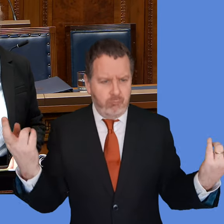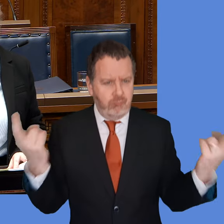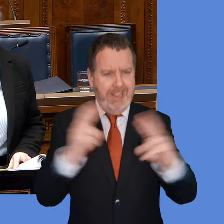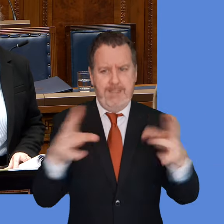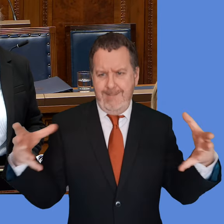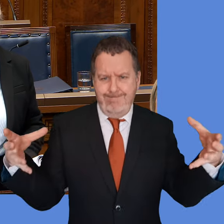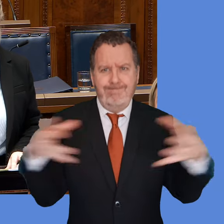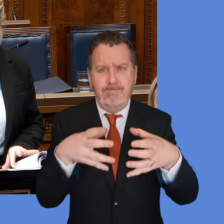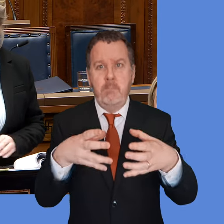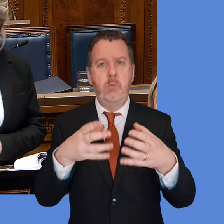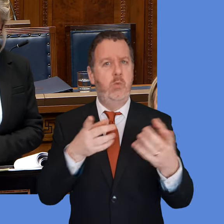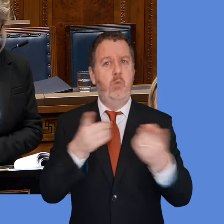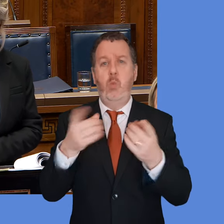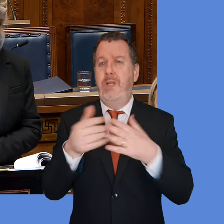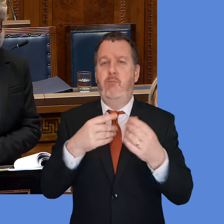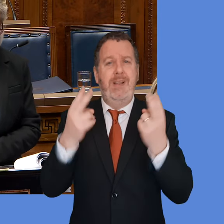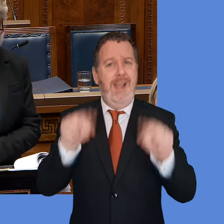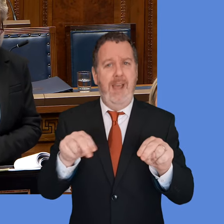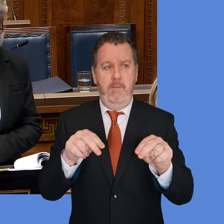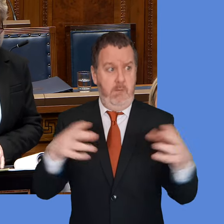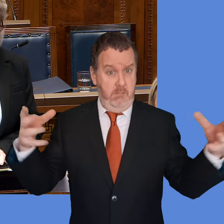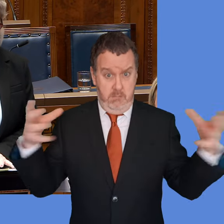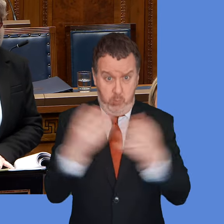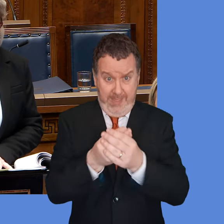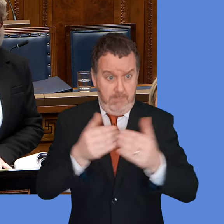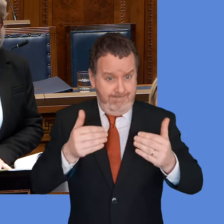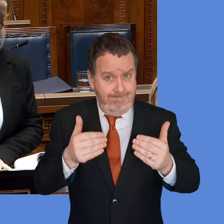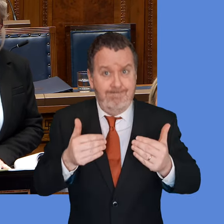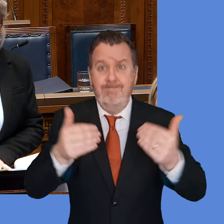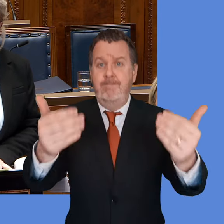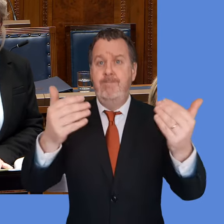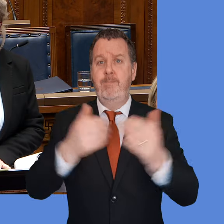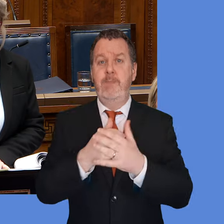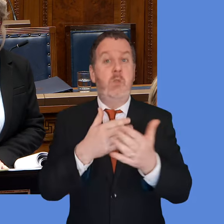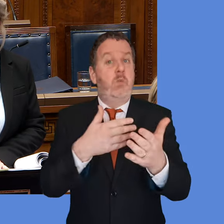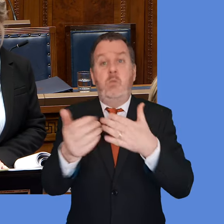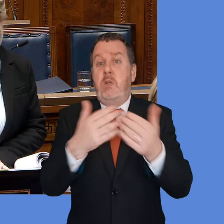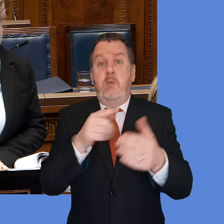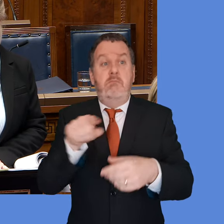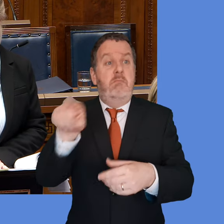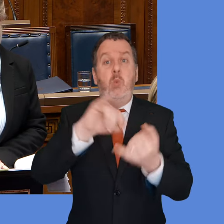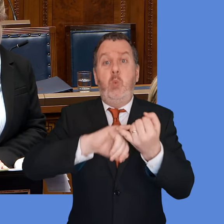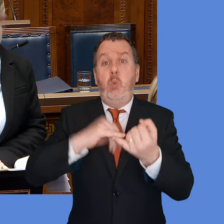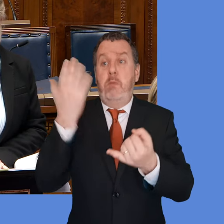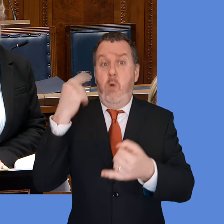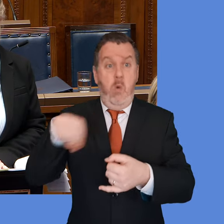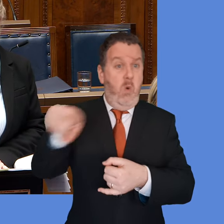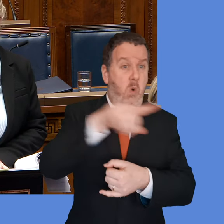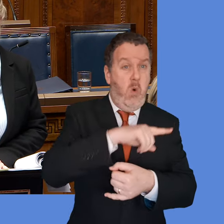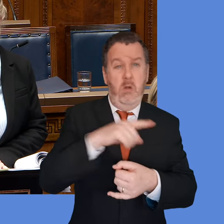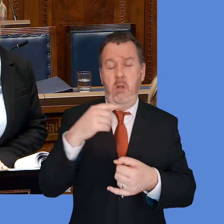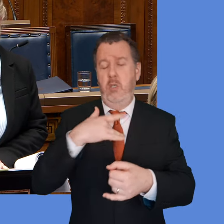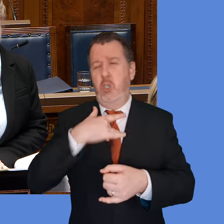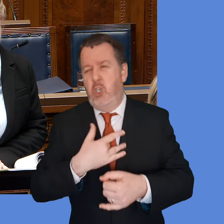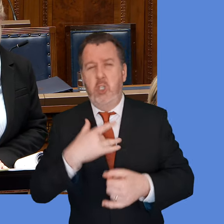to doing everything that we can to move our society forward. And no matter who is out there who has been hurt in the past is not so